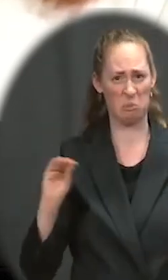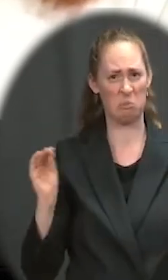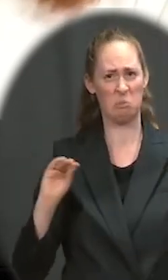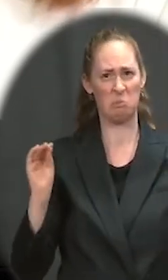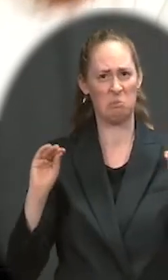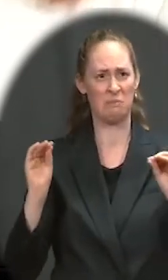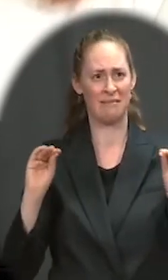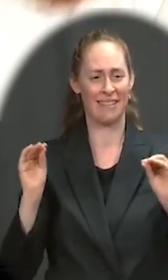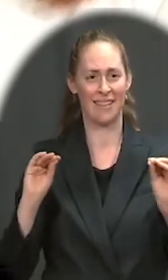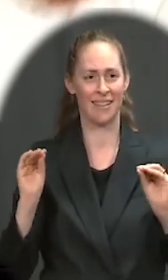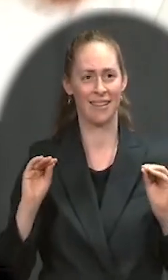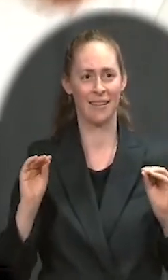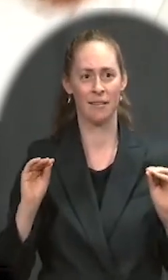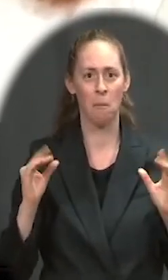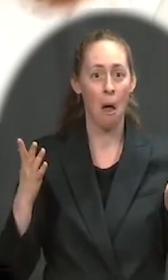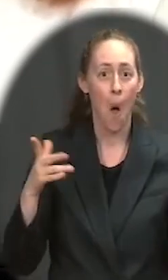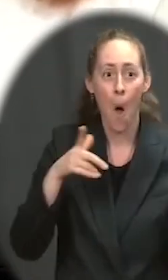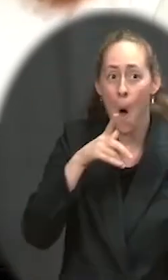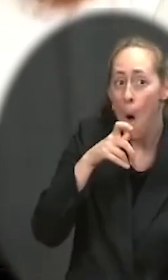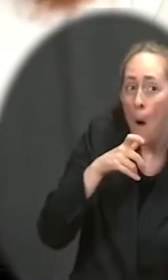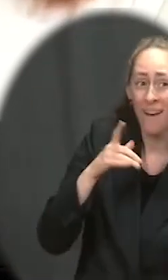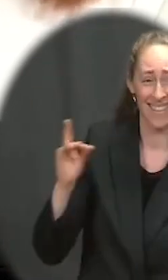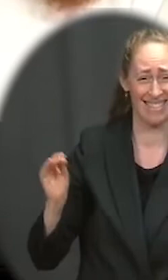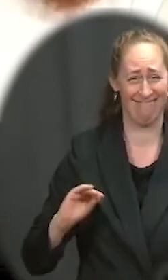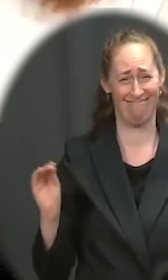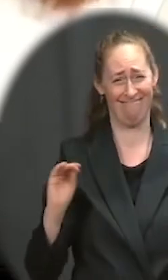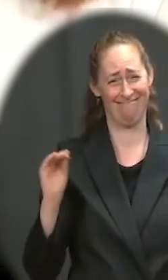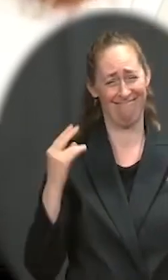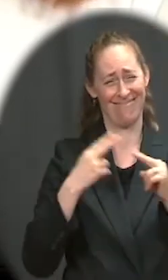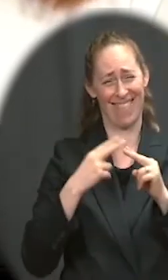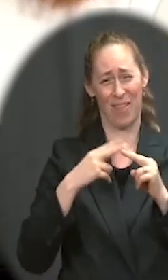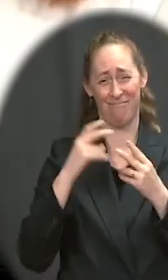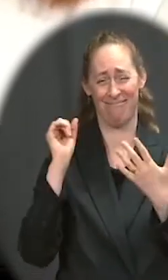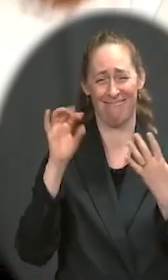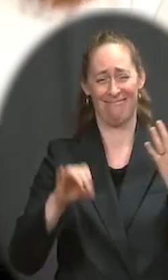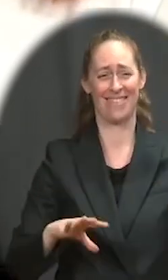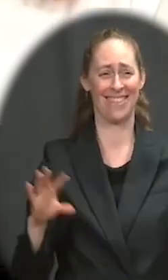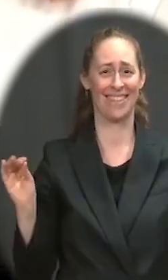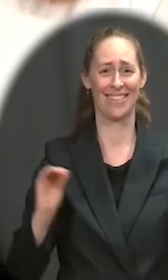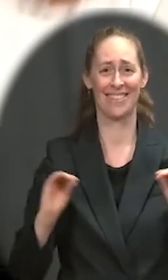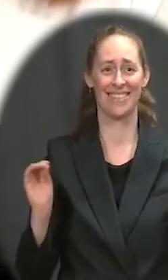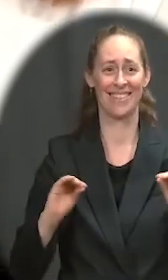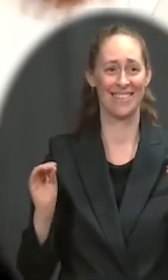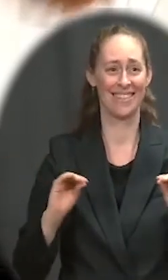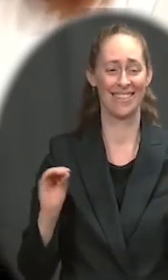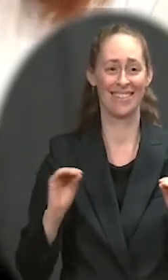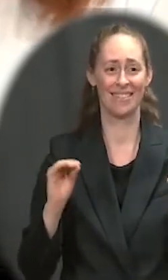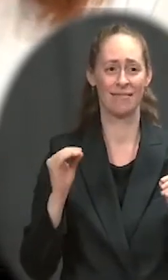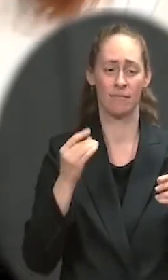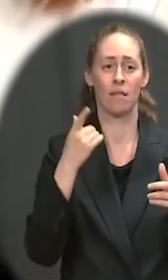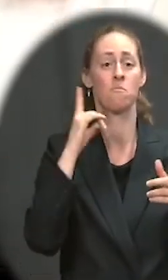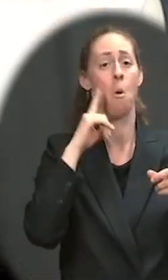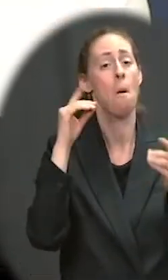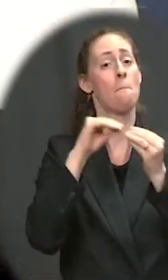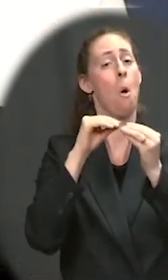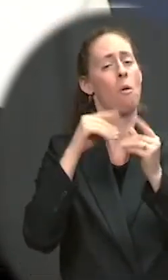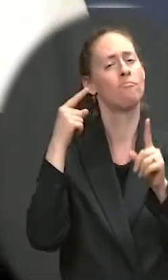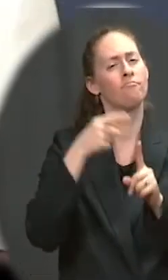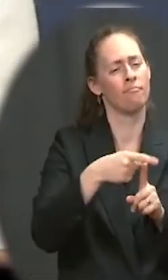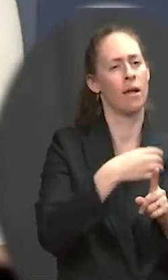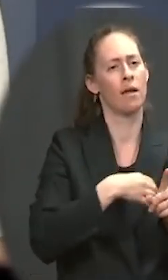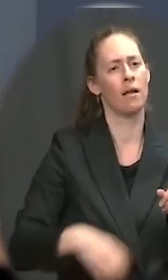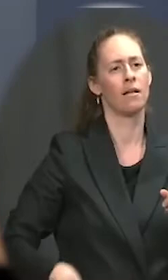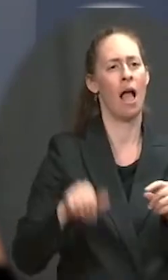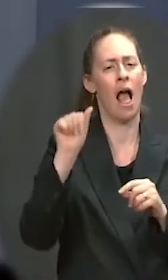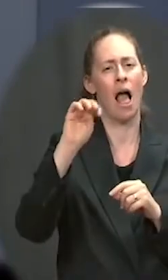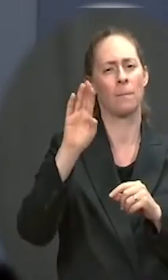anyone else? No names to float out there for you. Hopefully, we'll have some more ambassadors soon to announce. When you say